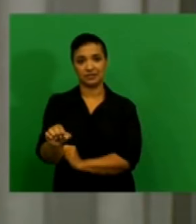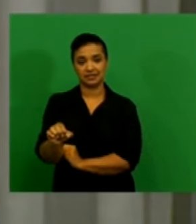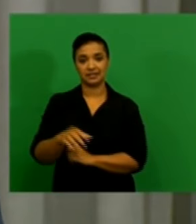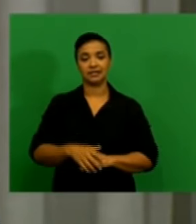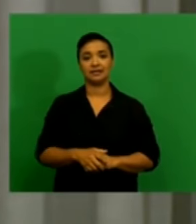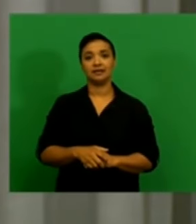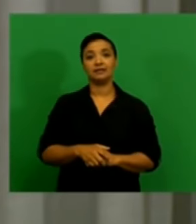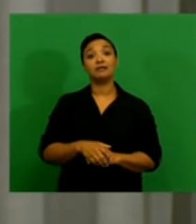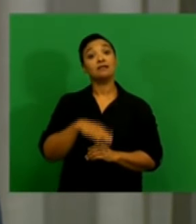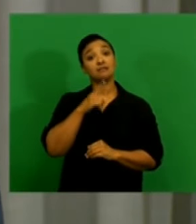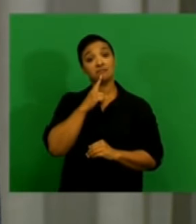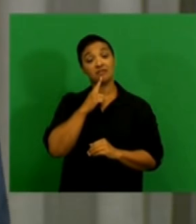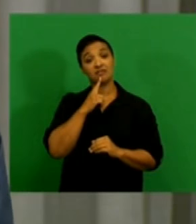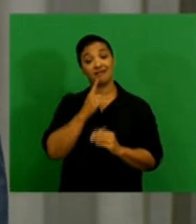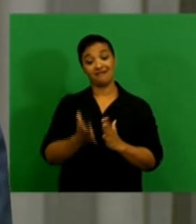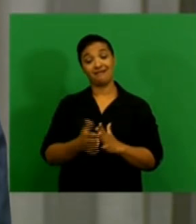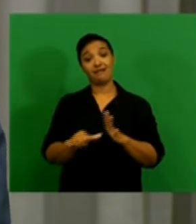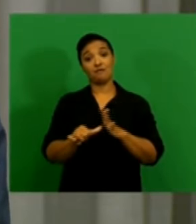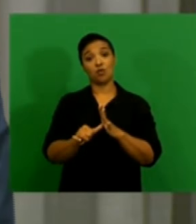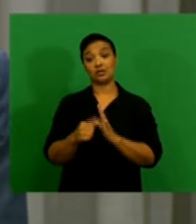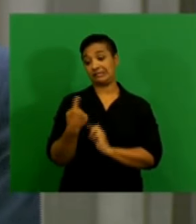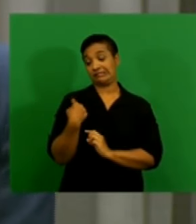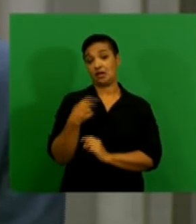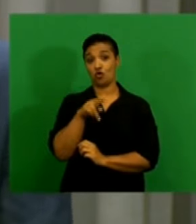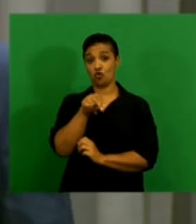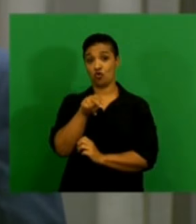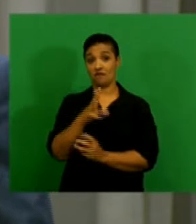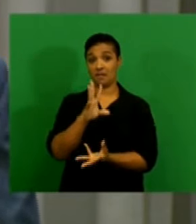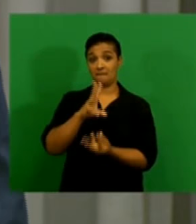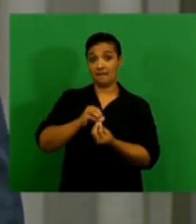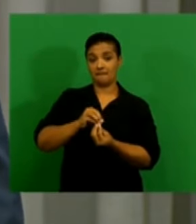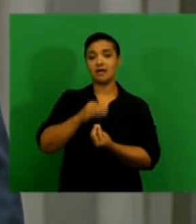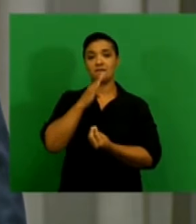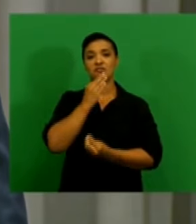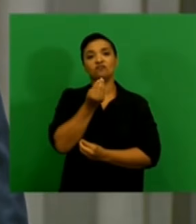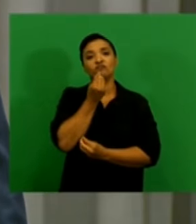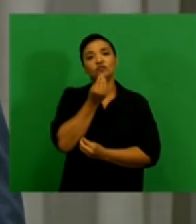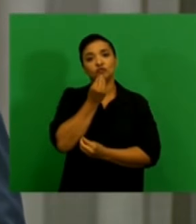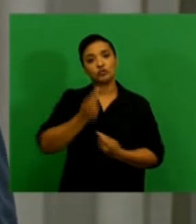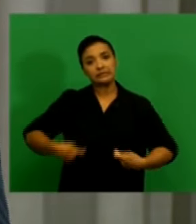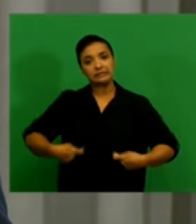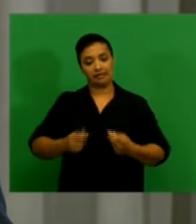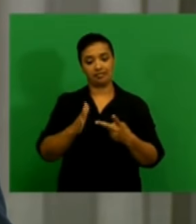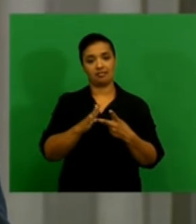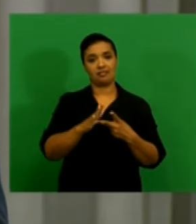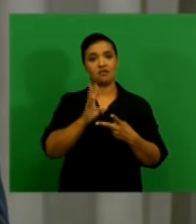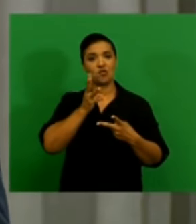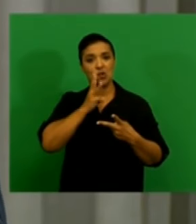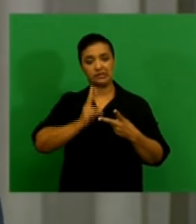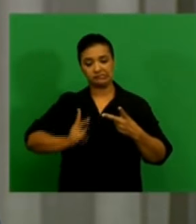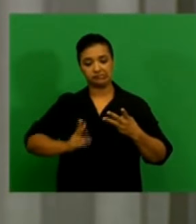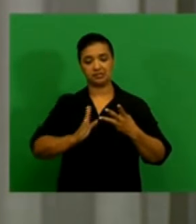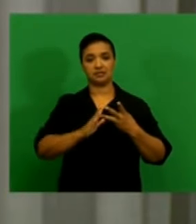The main contributor to the November outcome was the category of food products, beverages, and tobacco